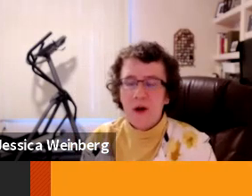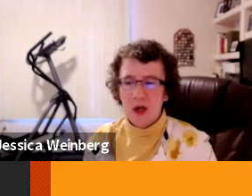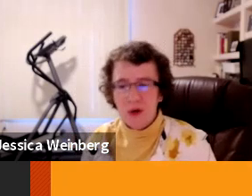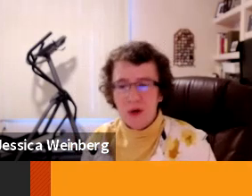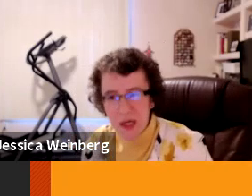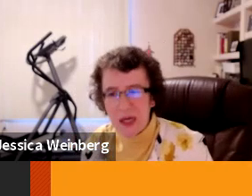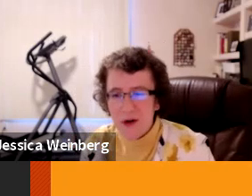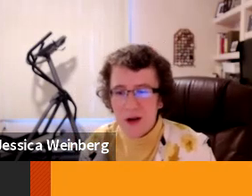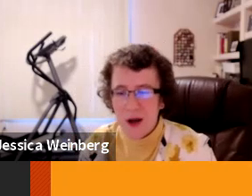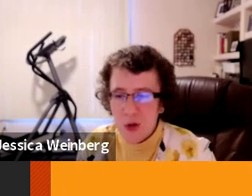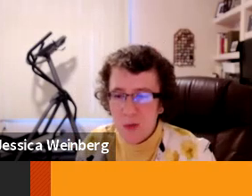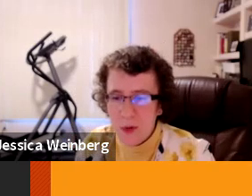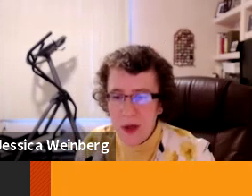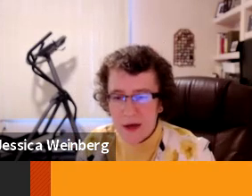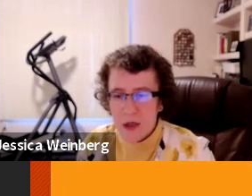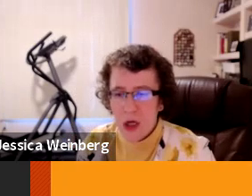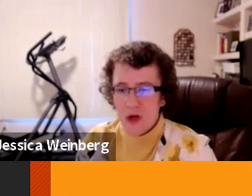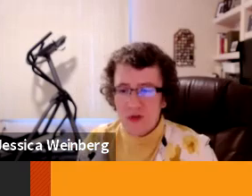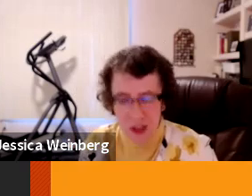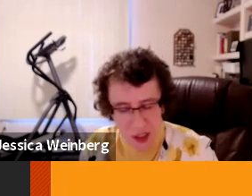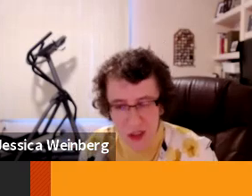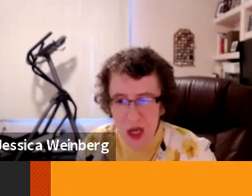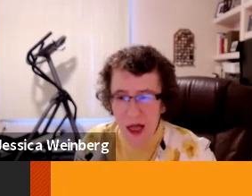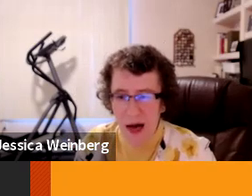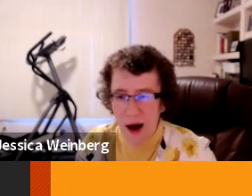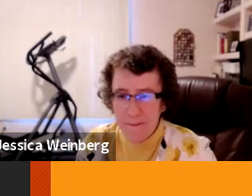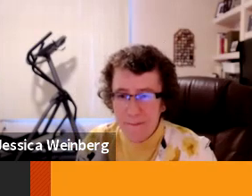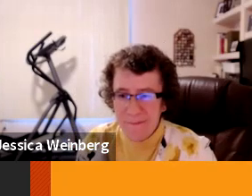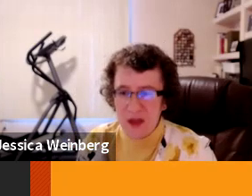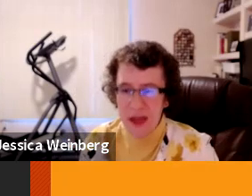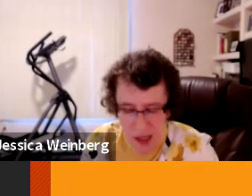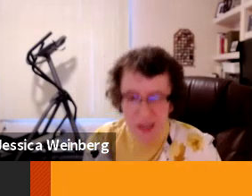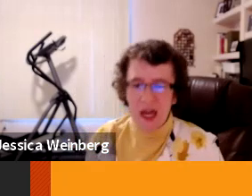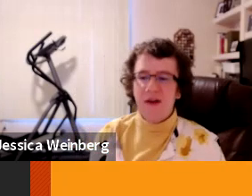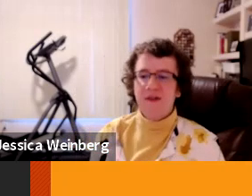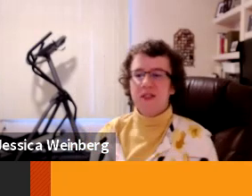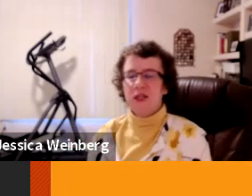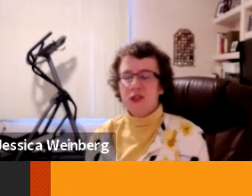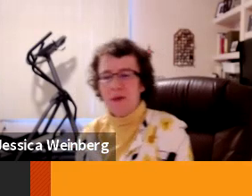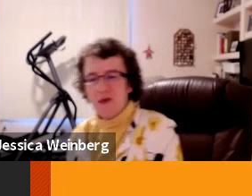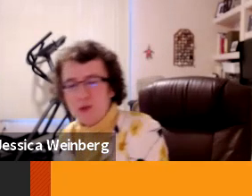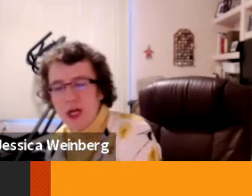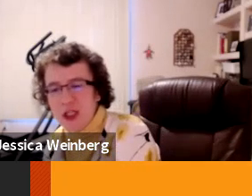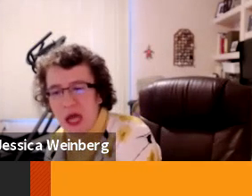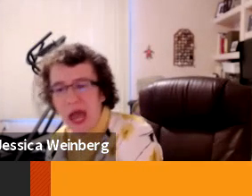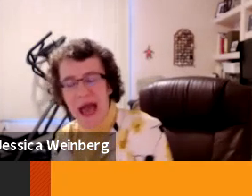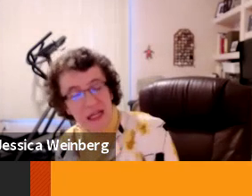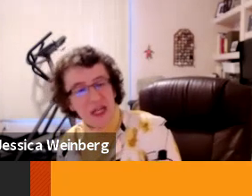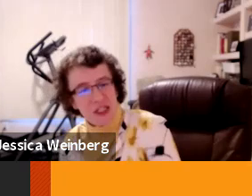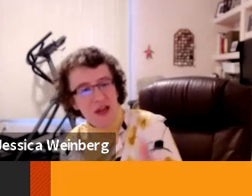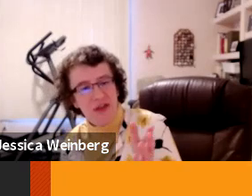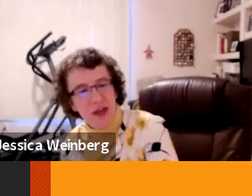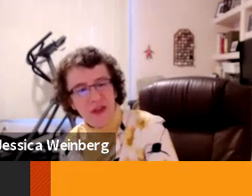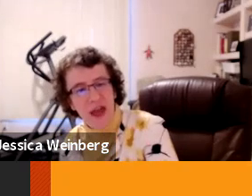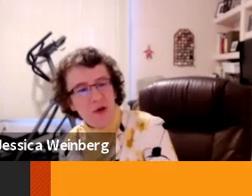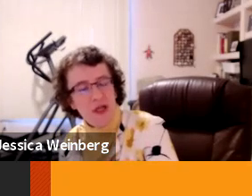living there started bugging their council people and trustees um that they'd like to have access to public transportation as